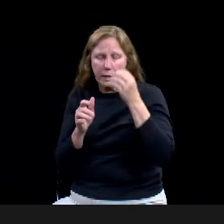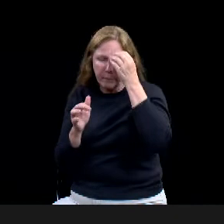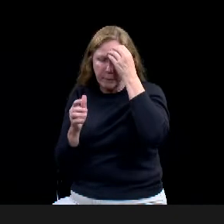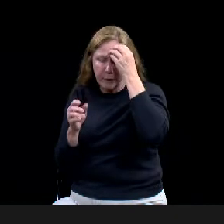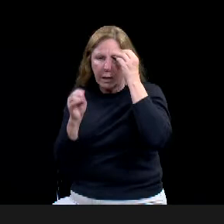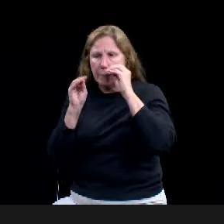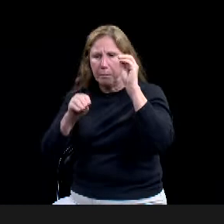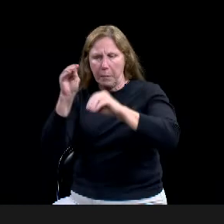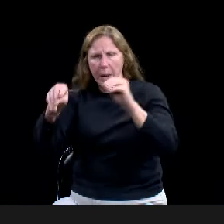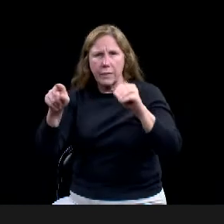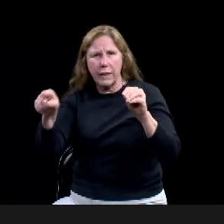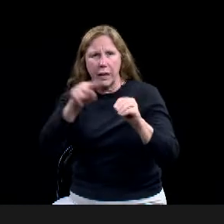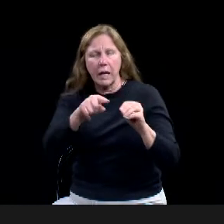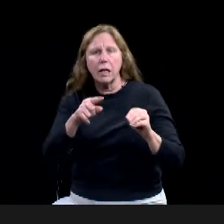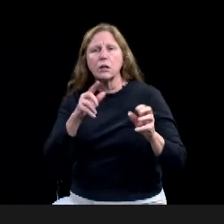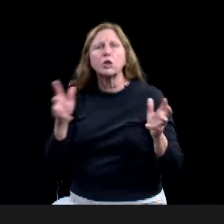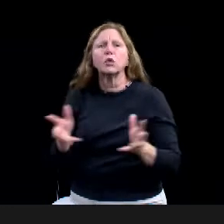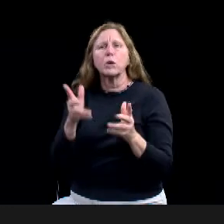Bearfield is talking about.